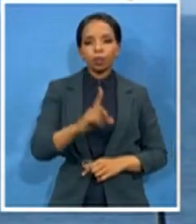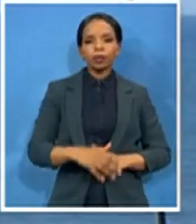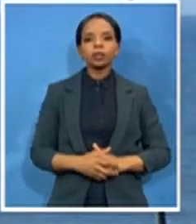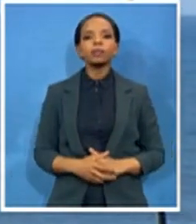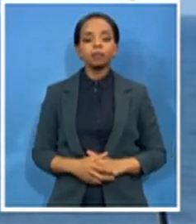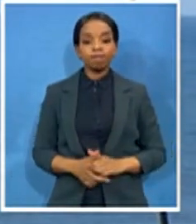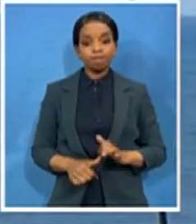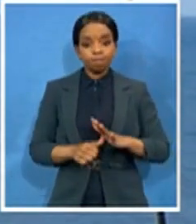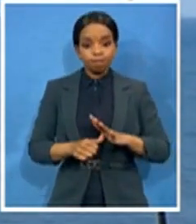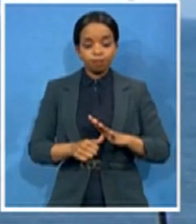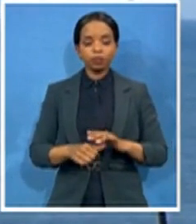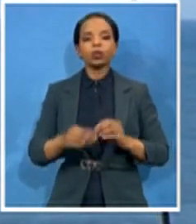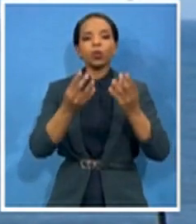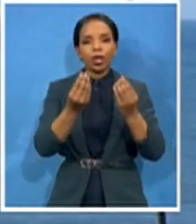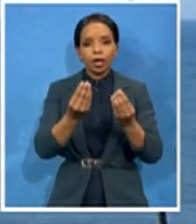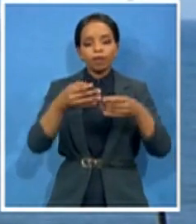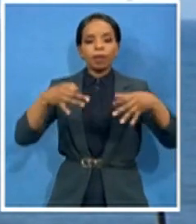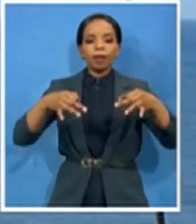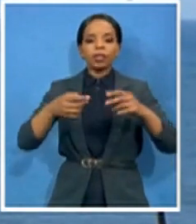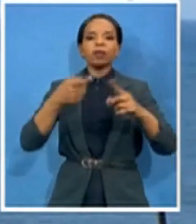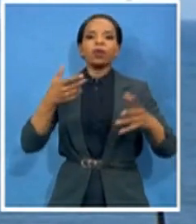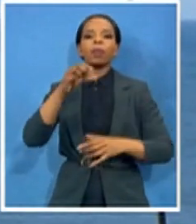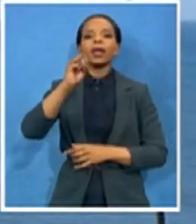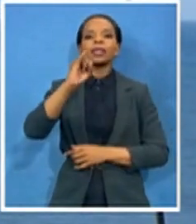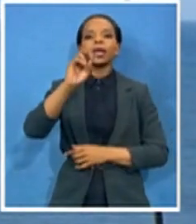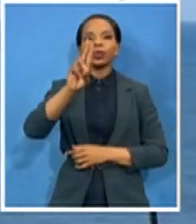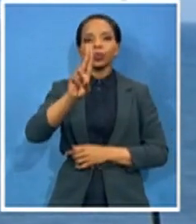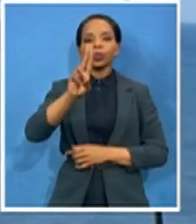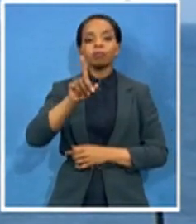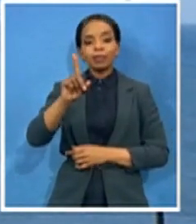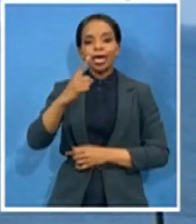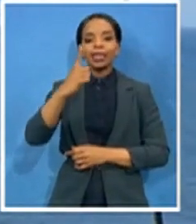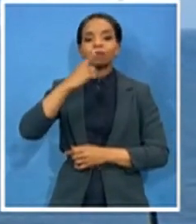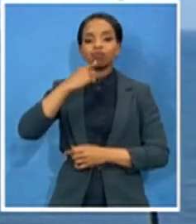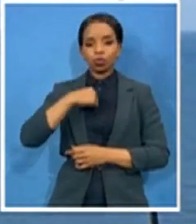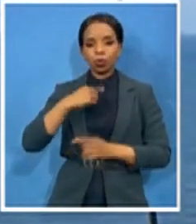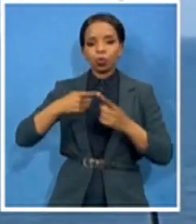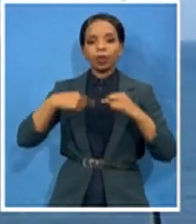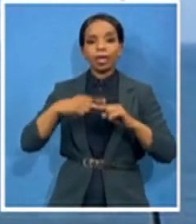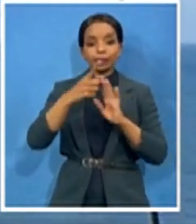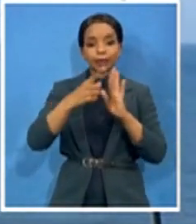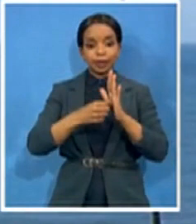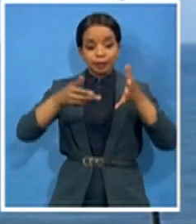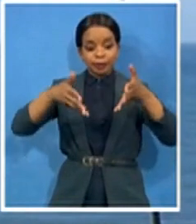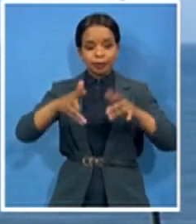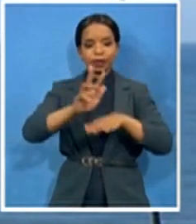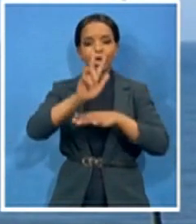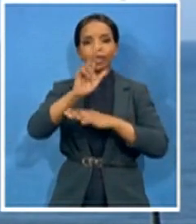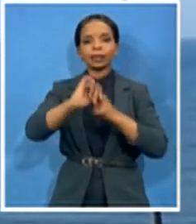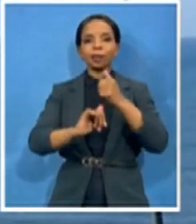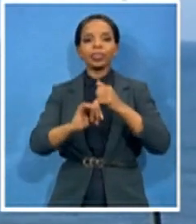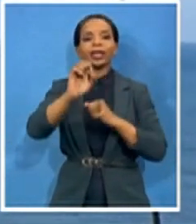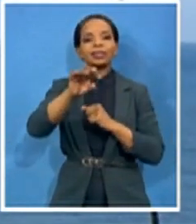SIU which stated that on this day, 18 September, they will be asking for an interdict